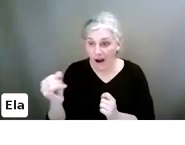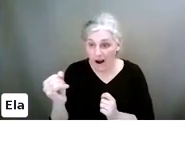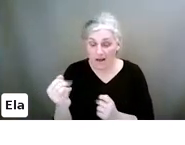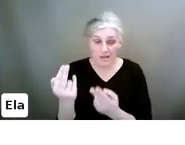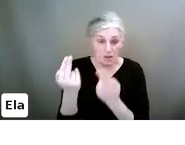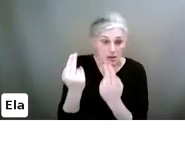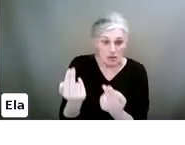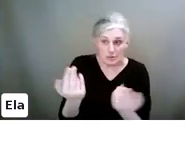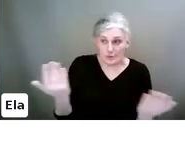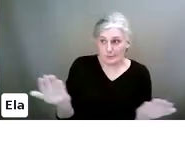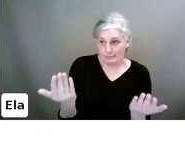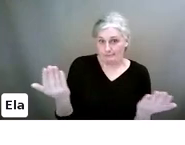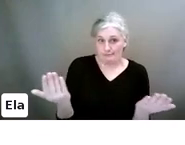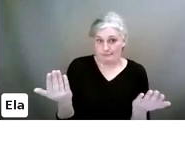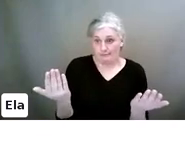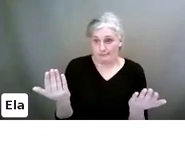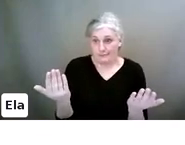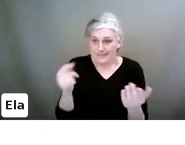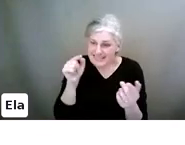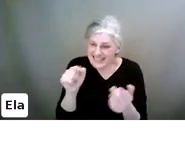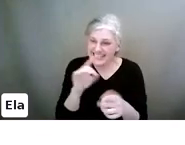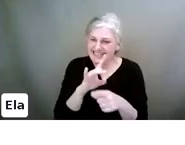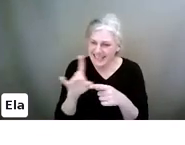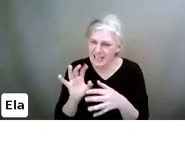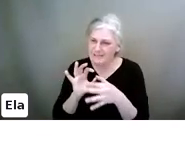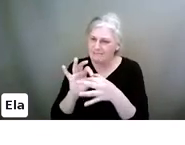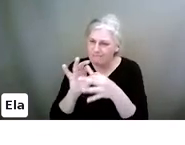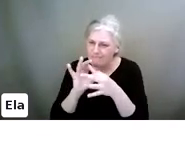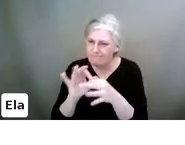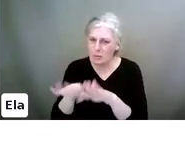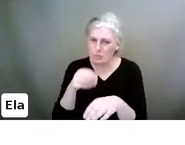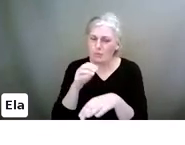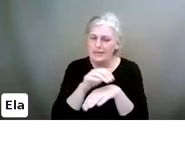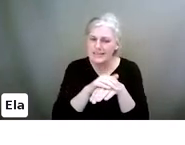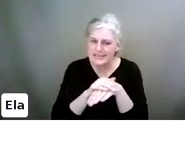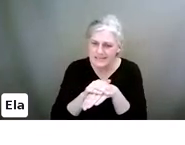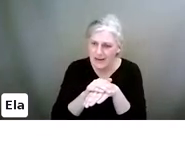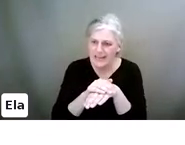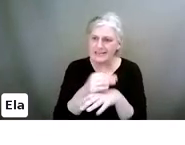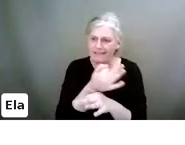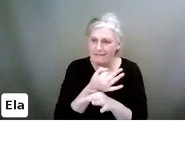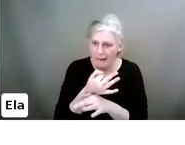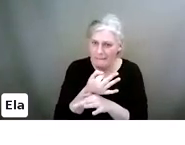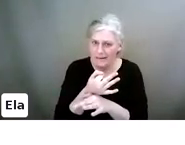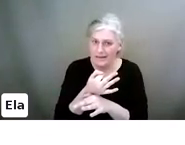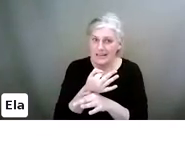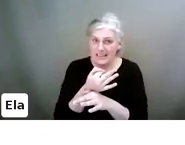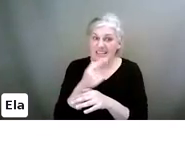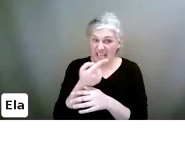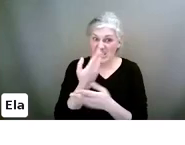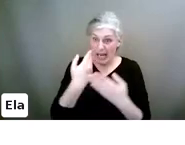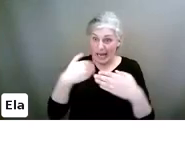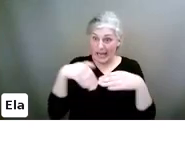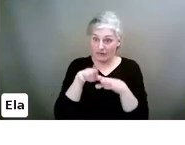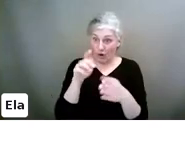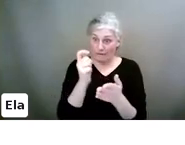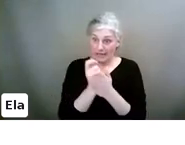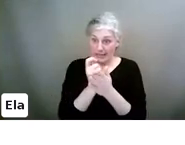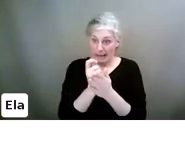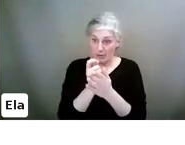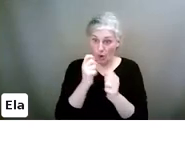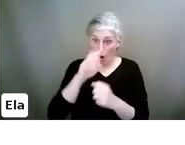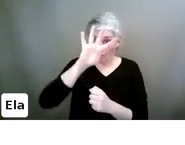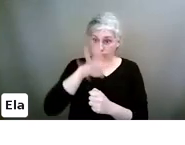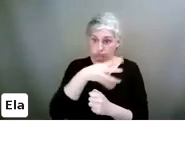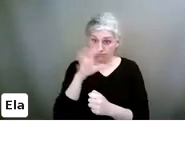have. You have to have that contact with family and friends as well. And that's the time left over. So in the pie chart, you have all